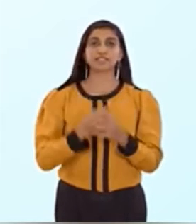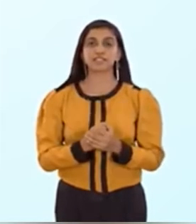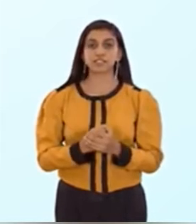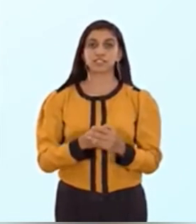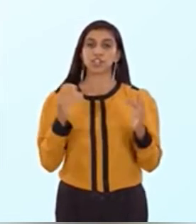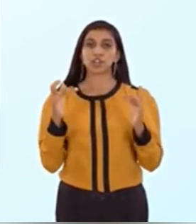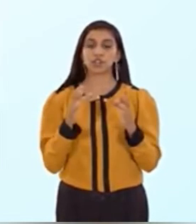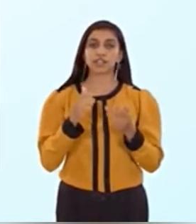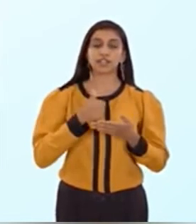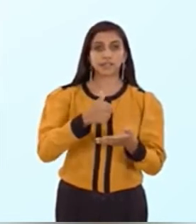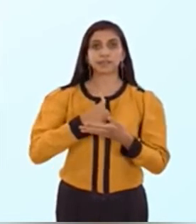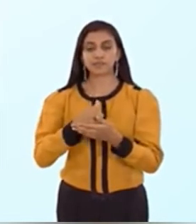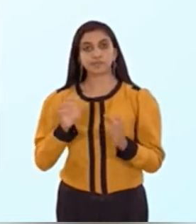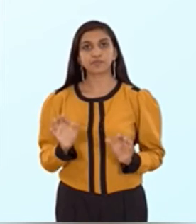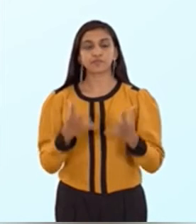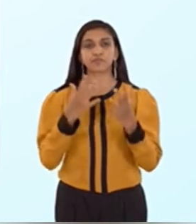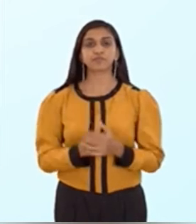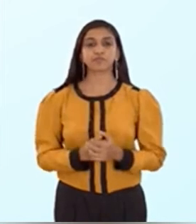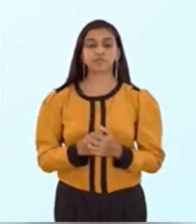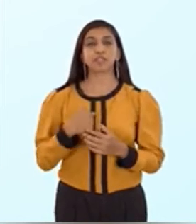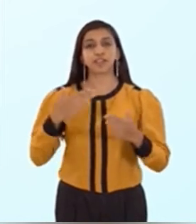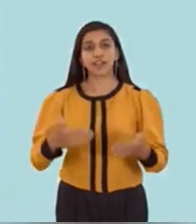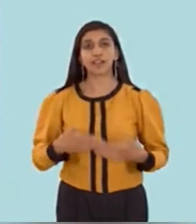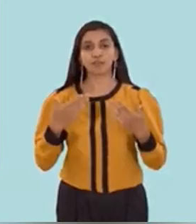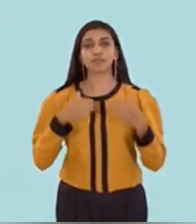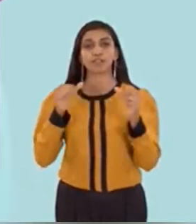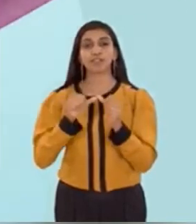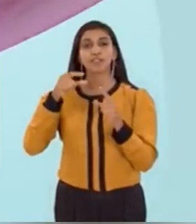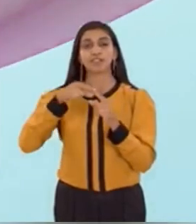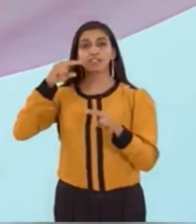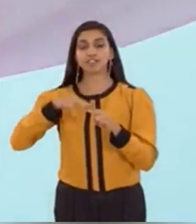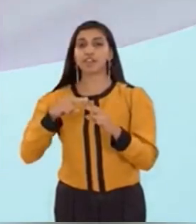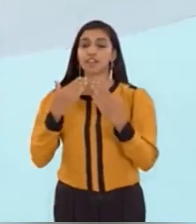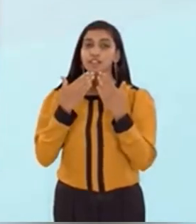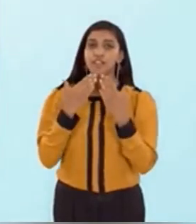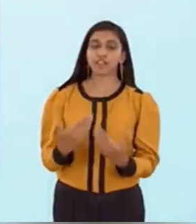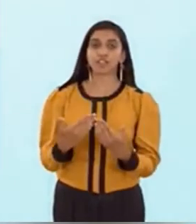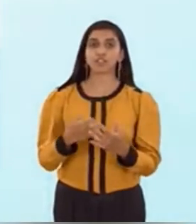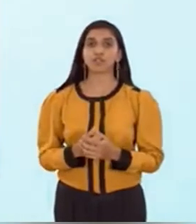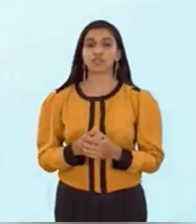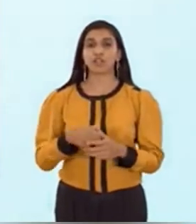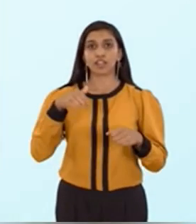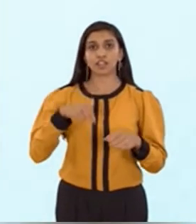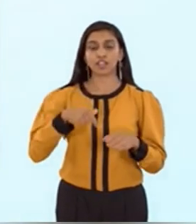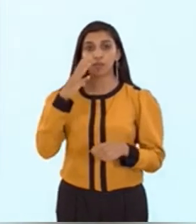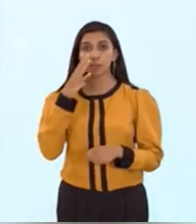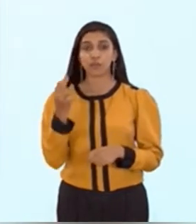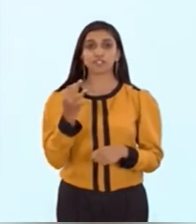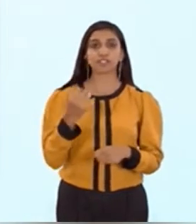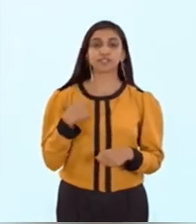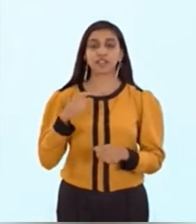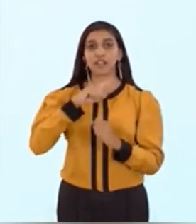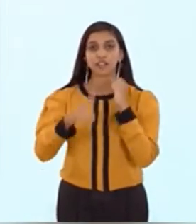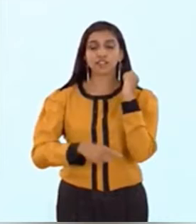of such disorders. We are grateful to ATF Awards. It is a milestone that we have